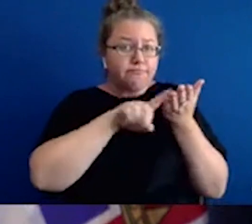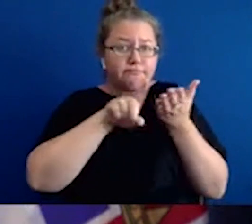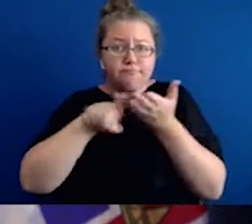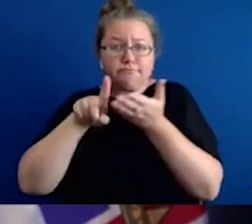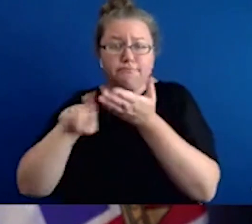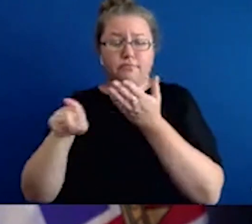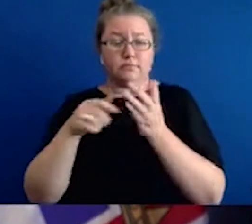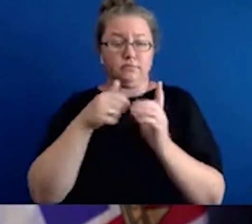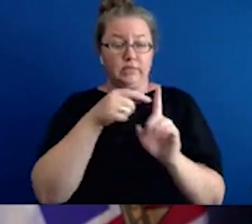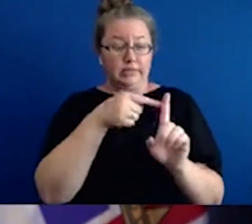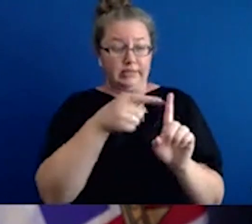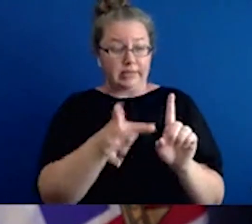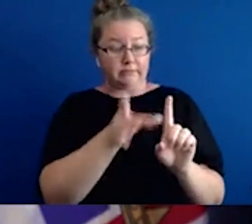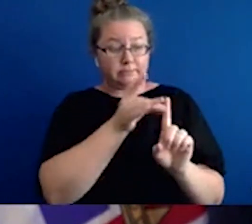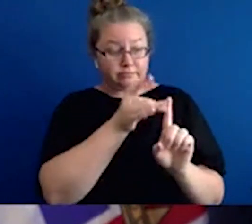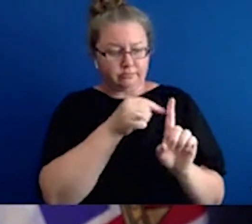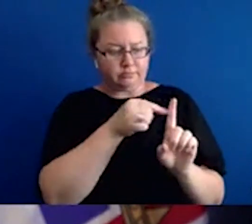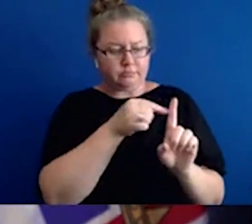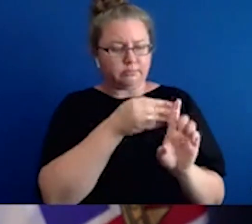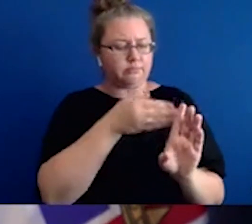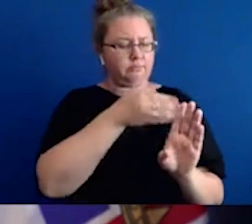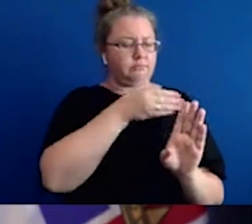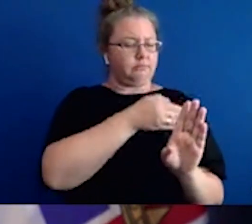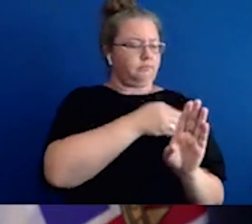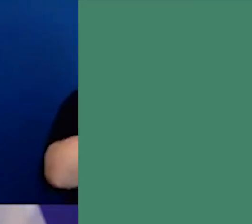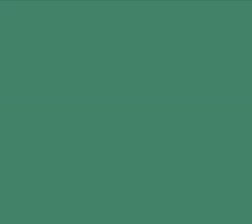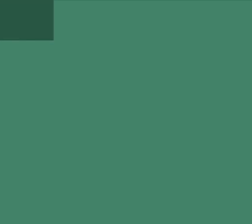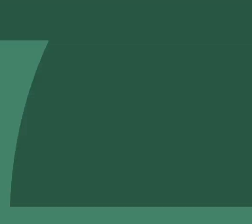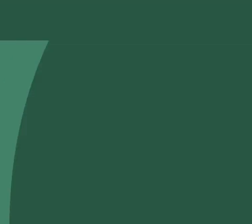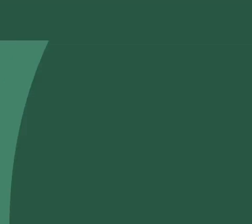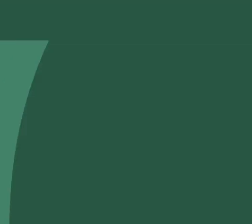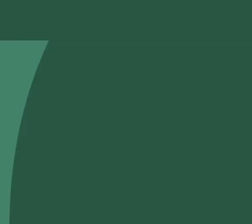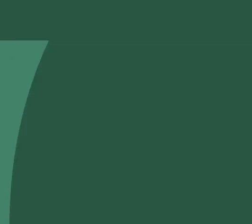and we'll be doing that with every single case in each school.